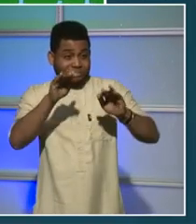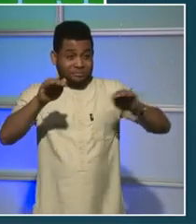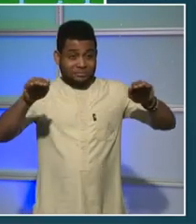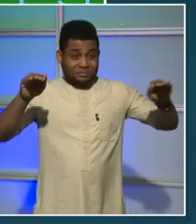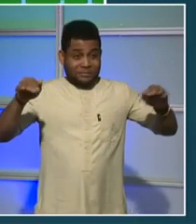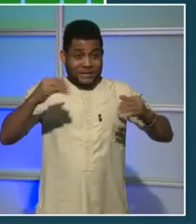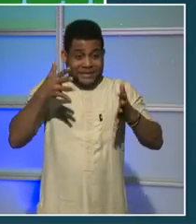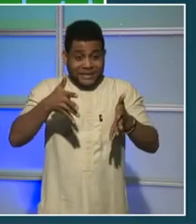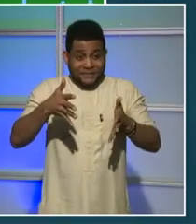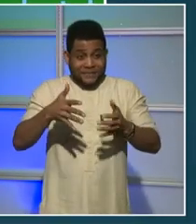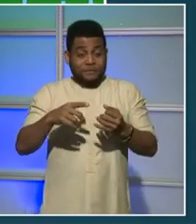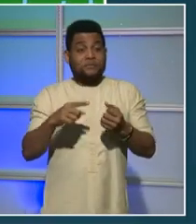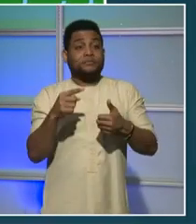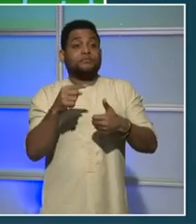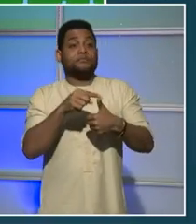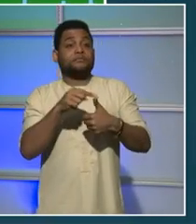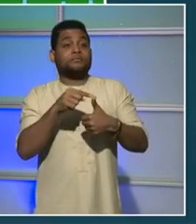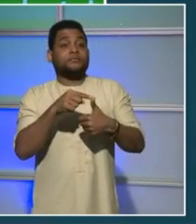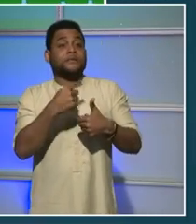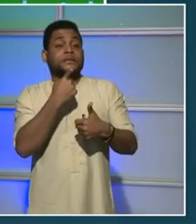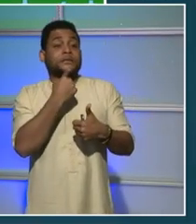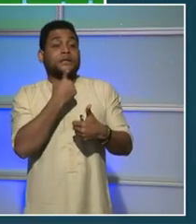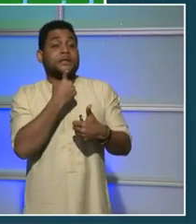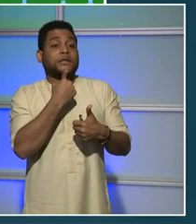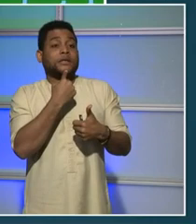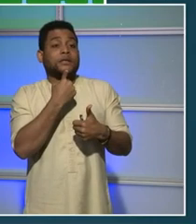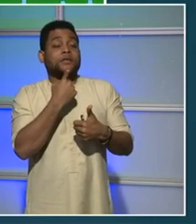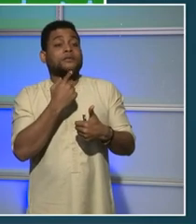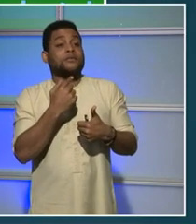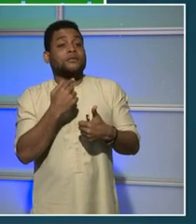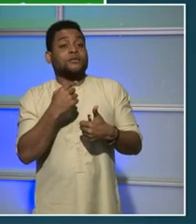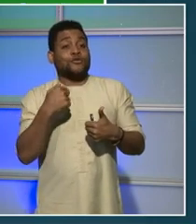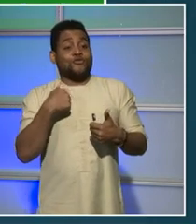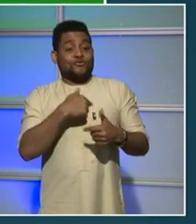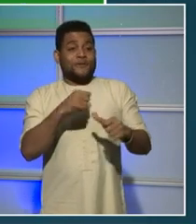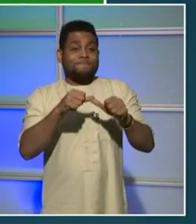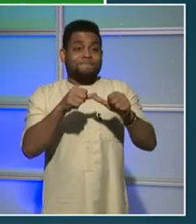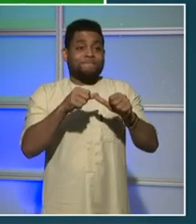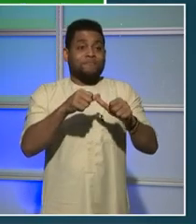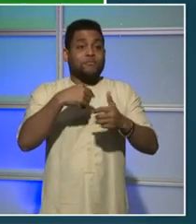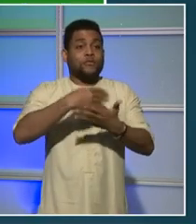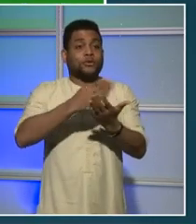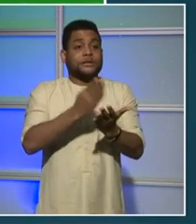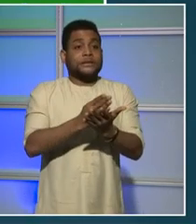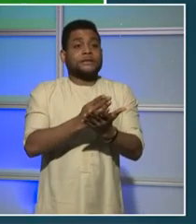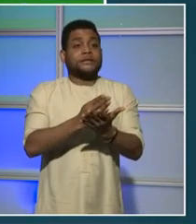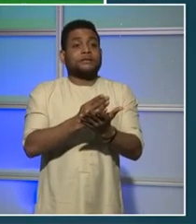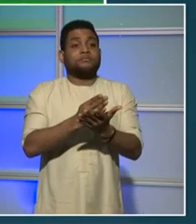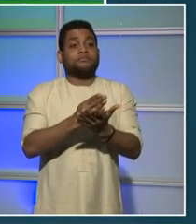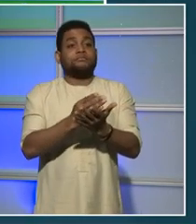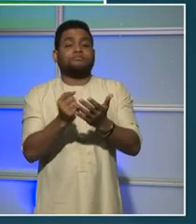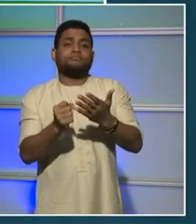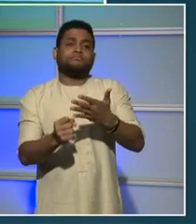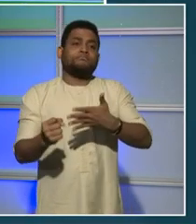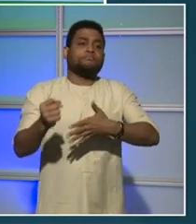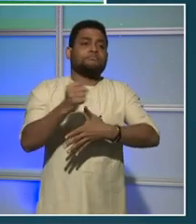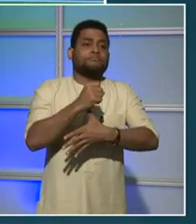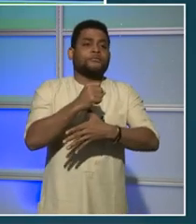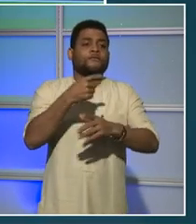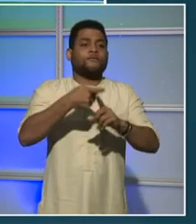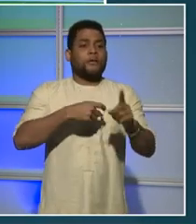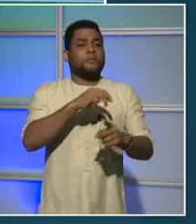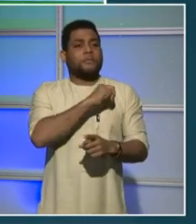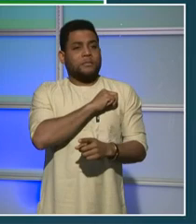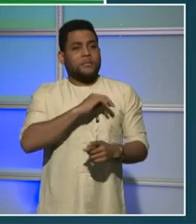.gov after the forum ends to continue to share your budget priorities with the mayor. We also have a voicemail line set up where you can share a phone call